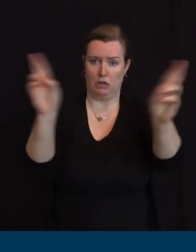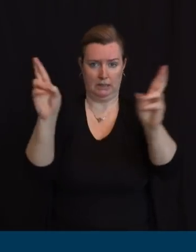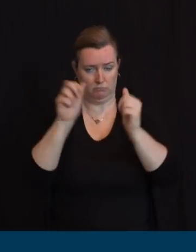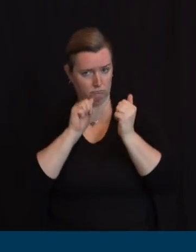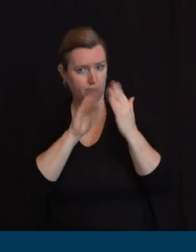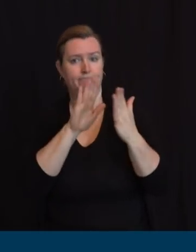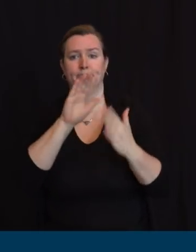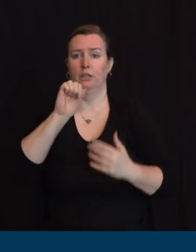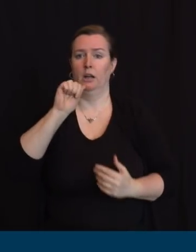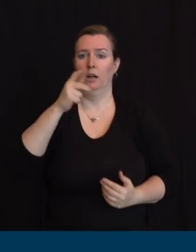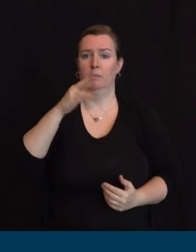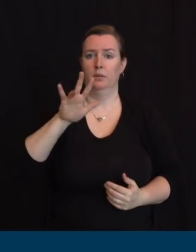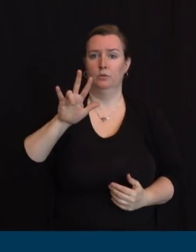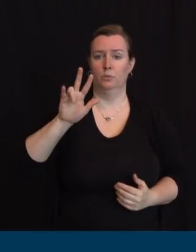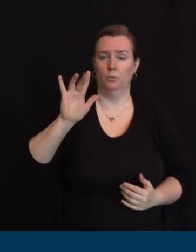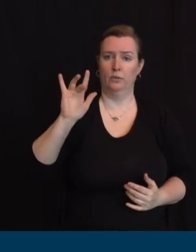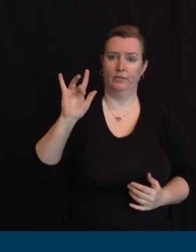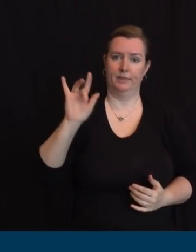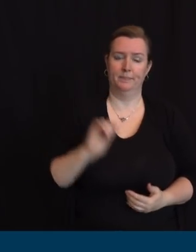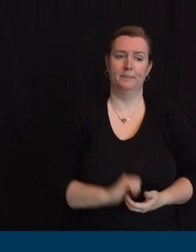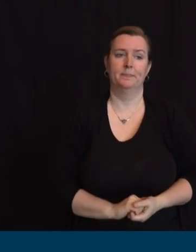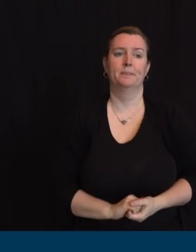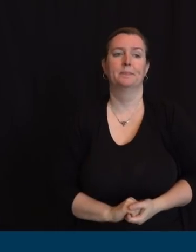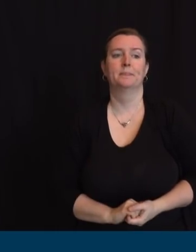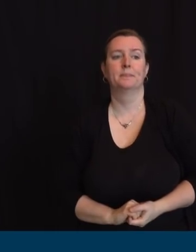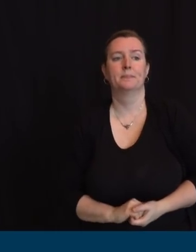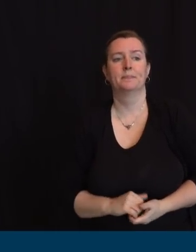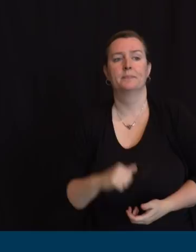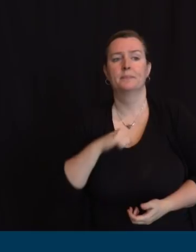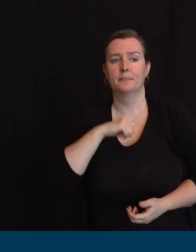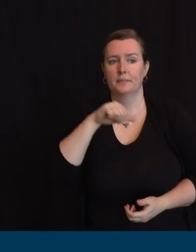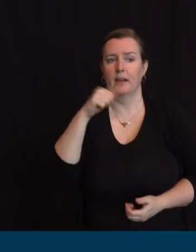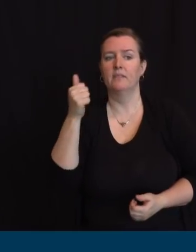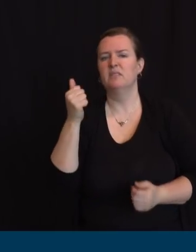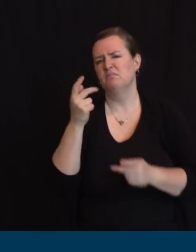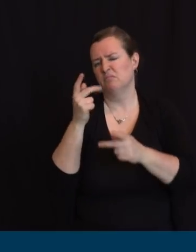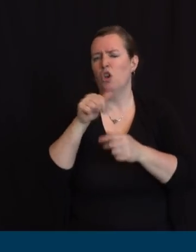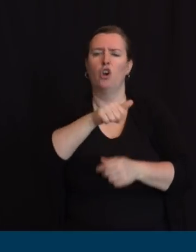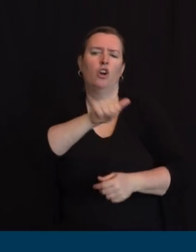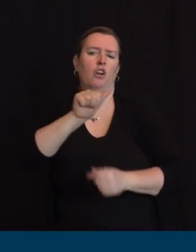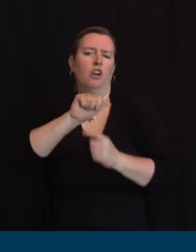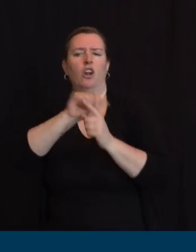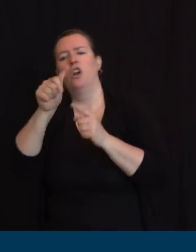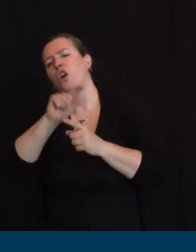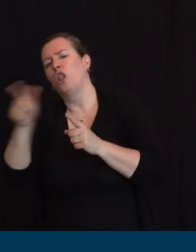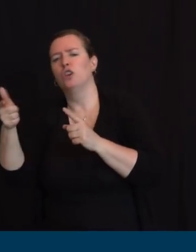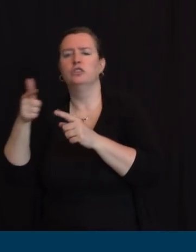will be busy and they will be appropriately staffed and adequate.